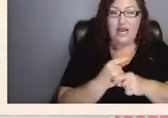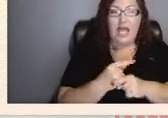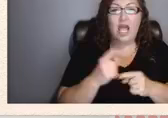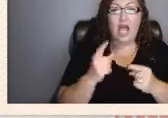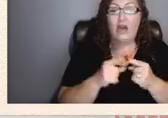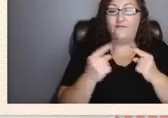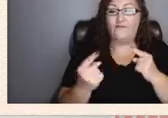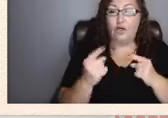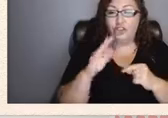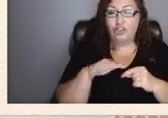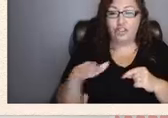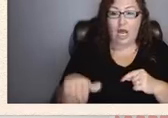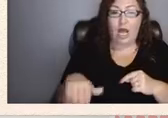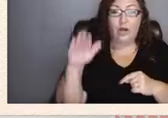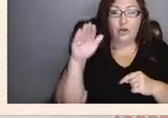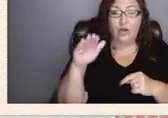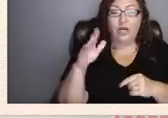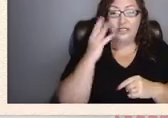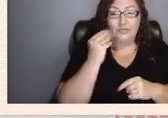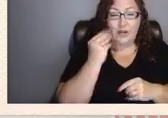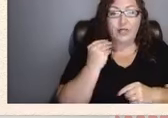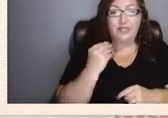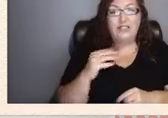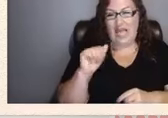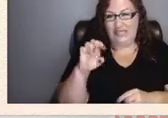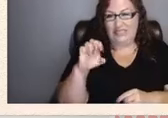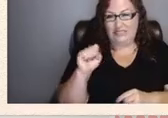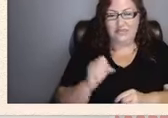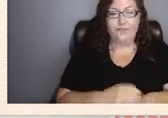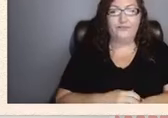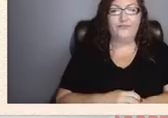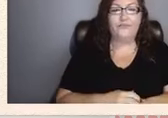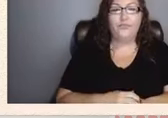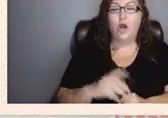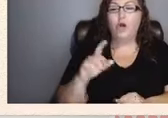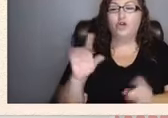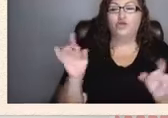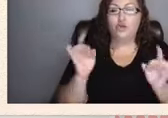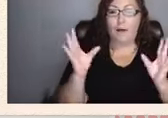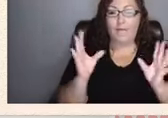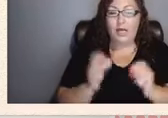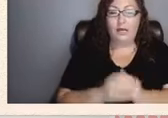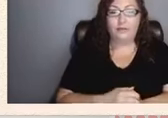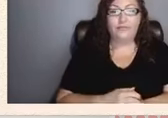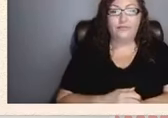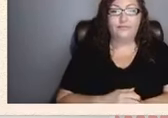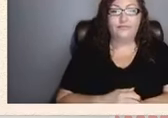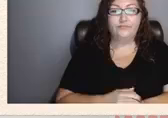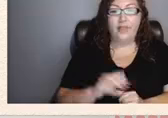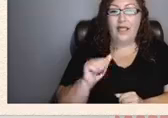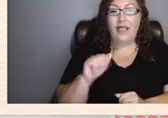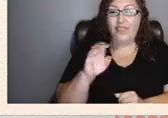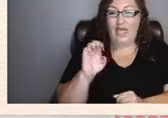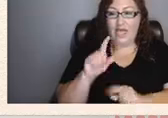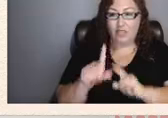experiences or ACEs trauma the ACE questionnaire